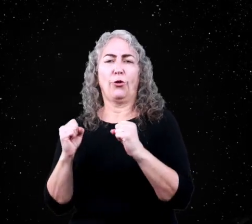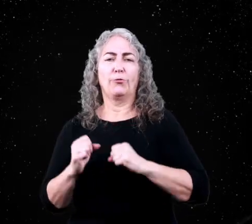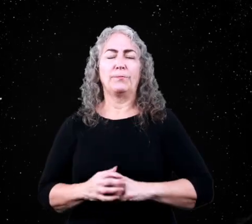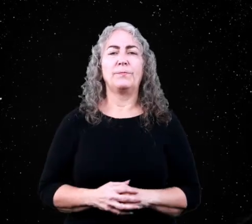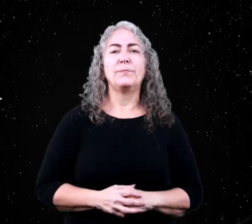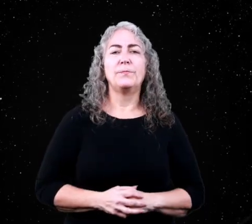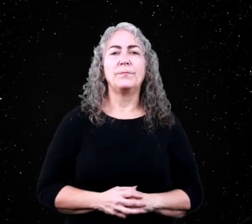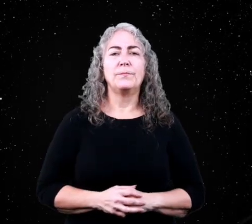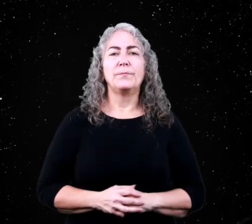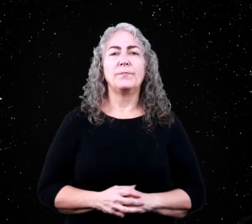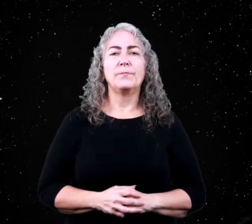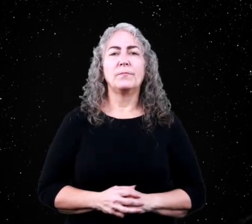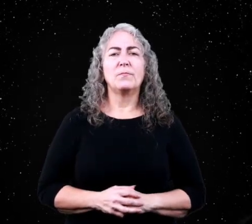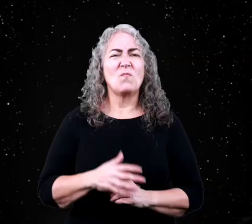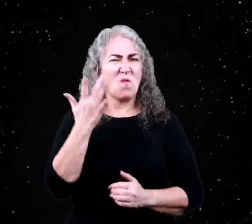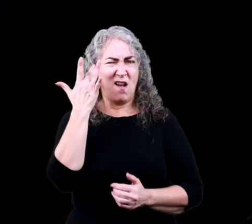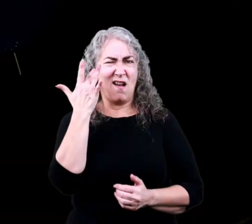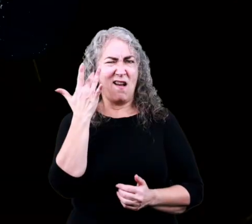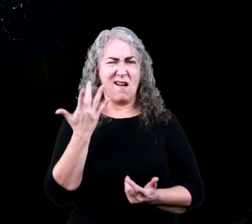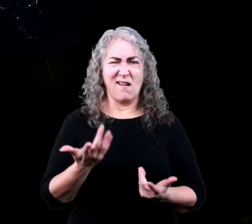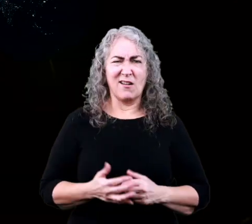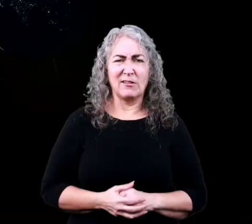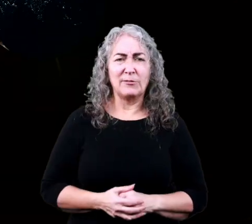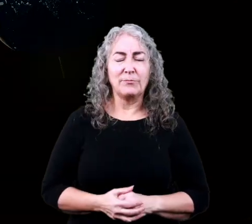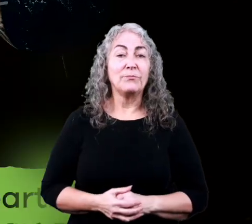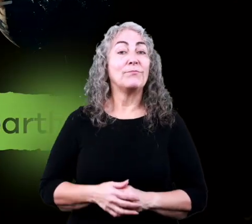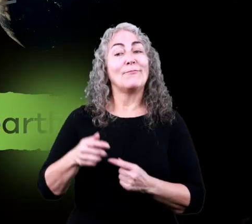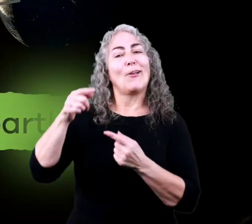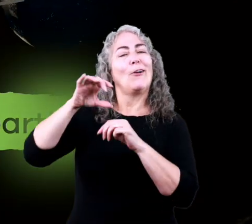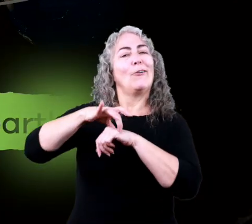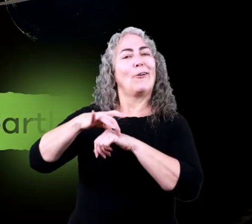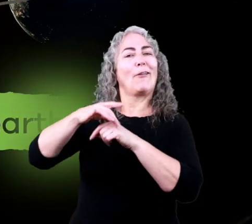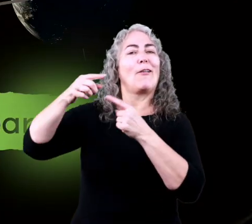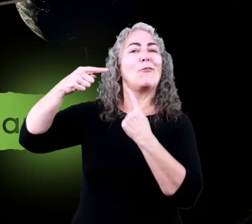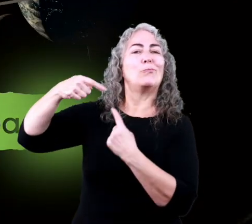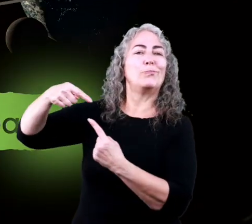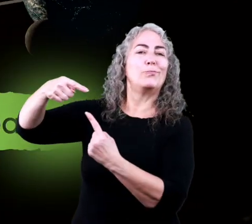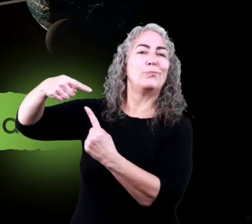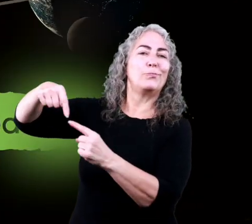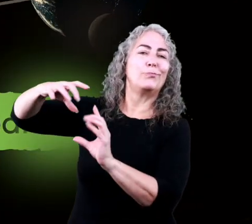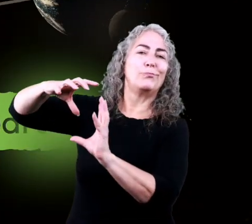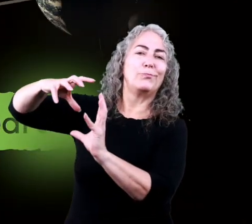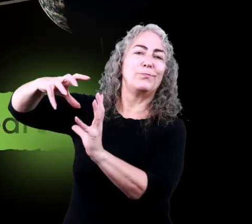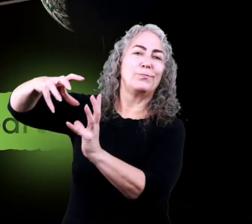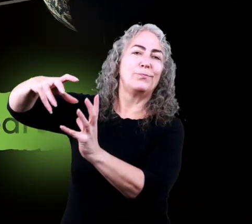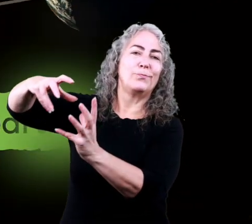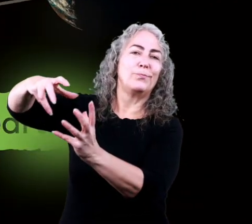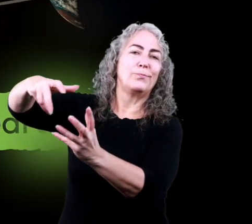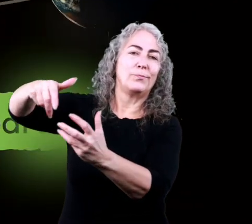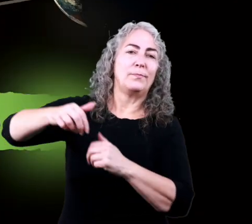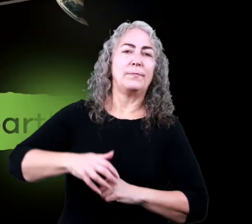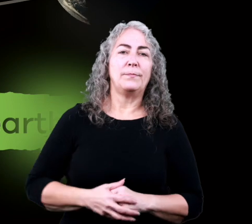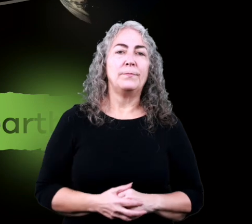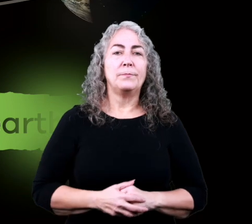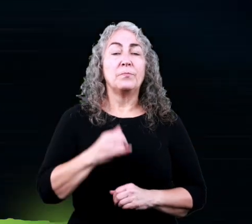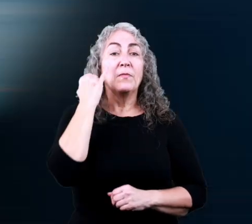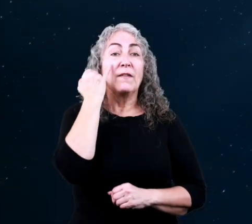and vice versa. And why is that? It is because of the rotation of the earth.